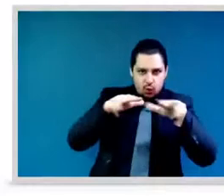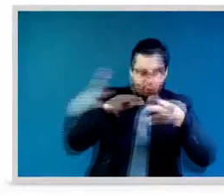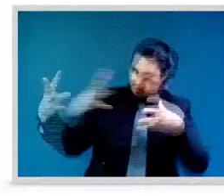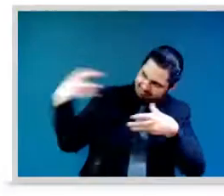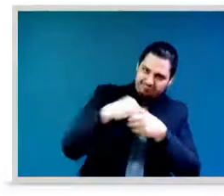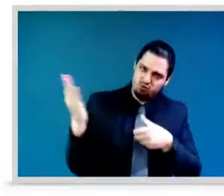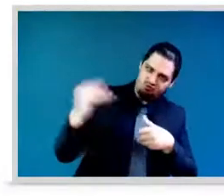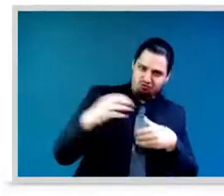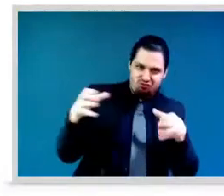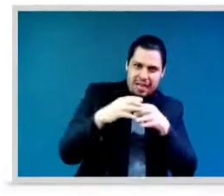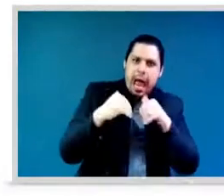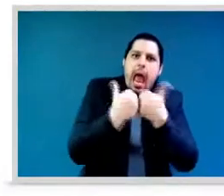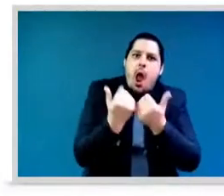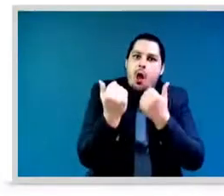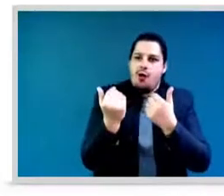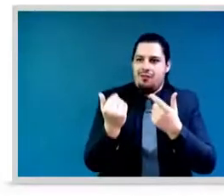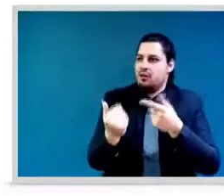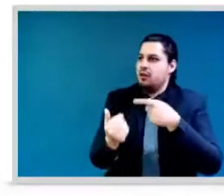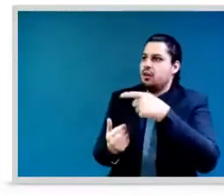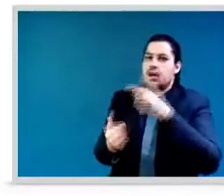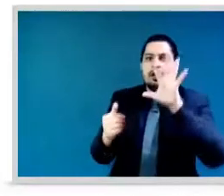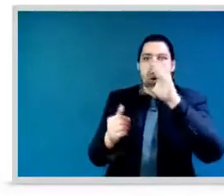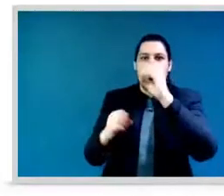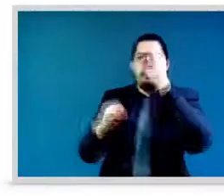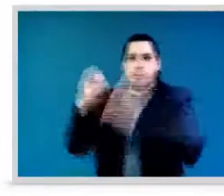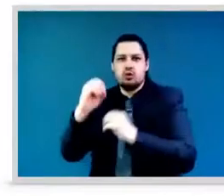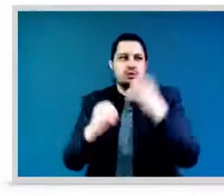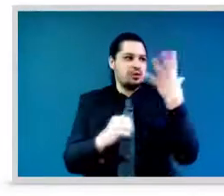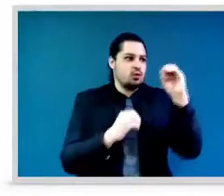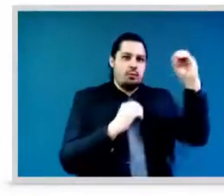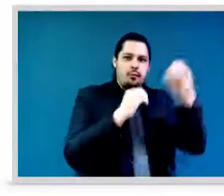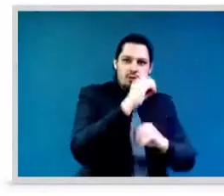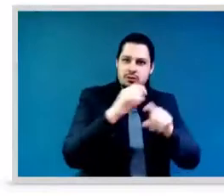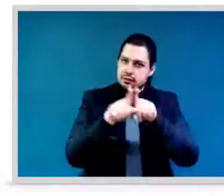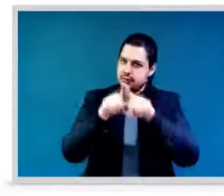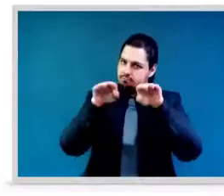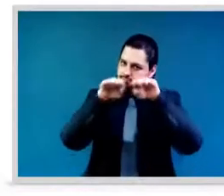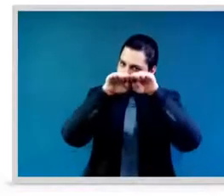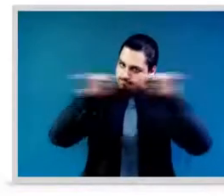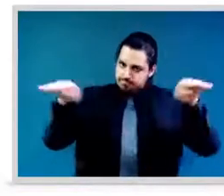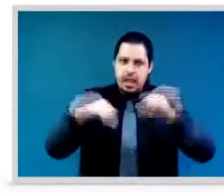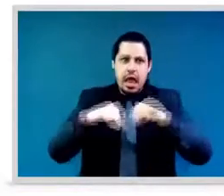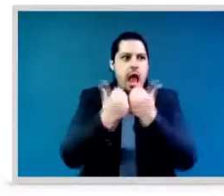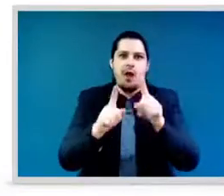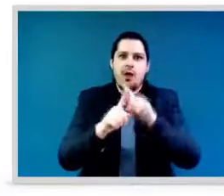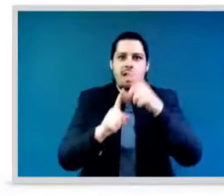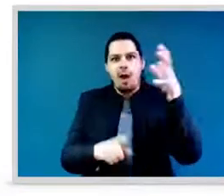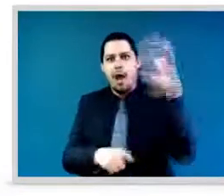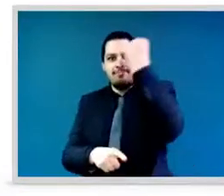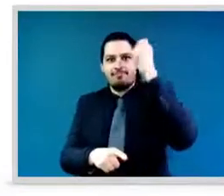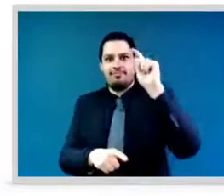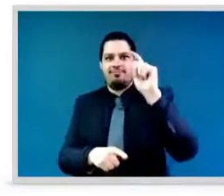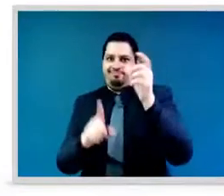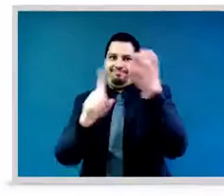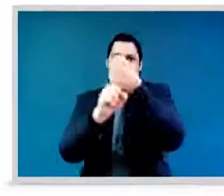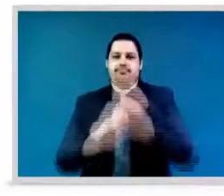representation of women in all decision making bodies, not just in the public sector, but even beyond